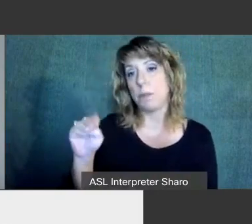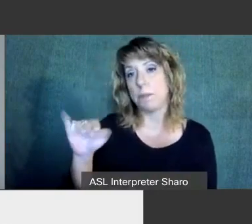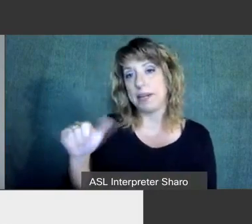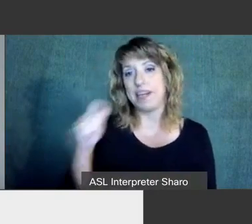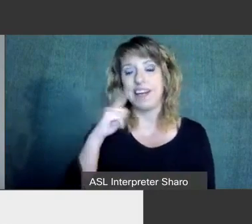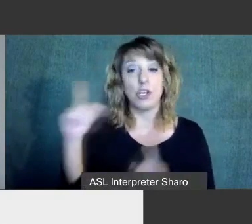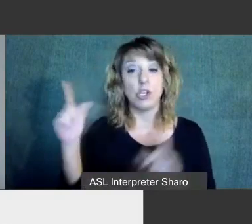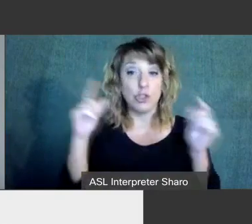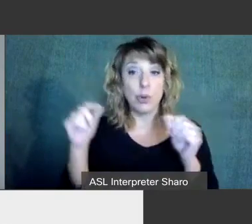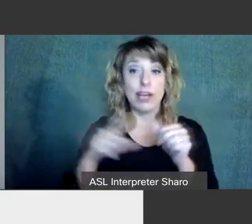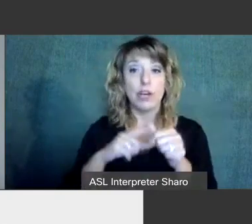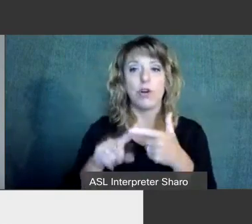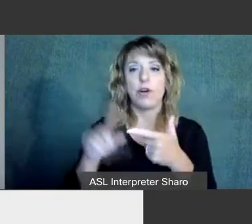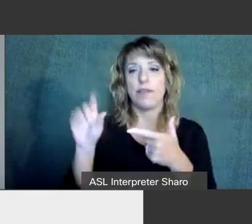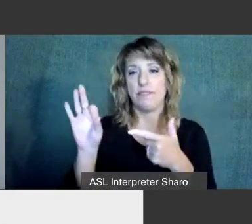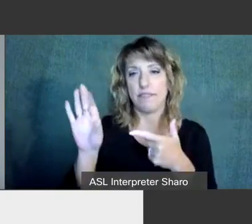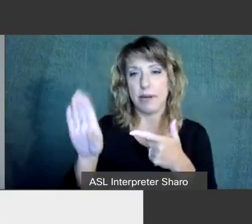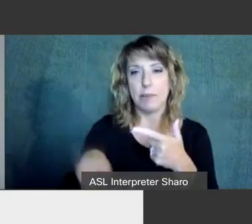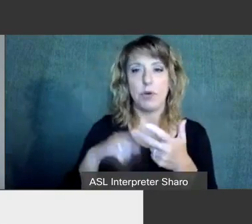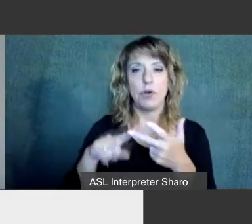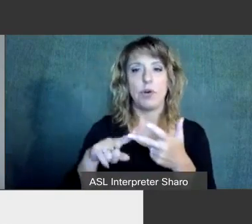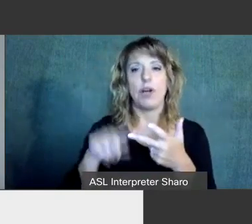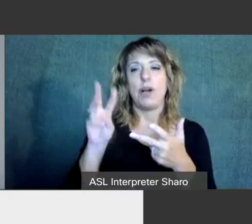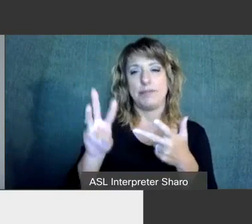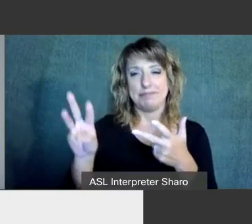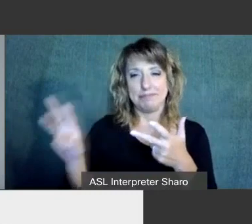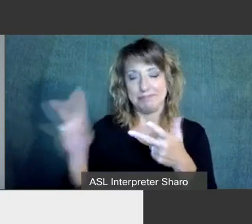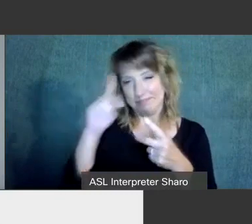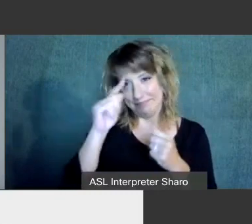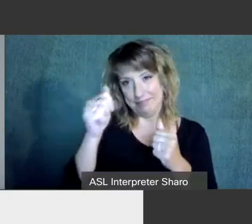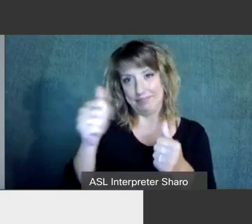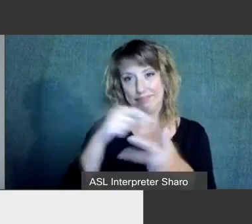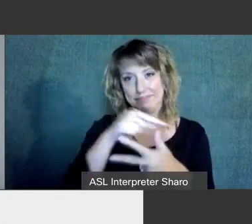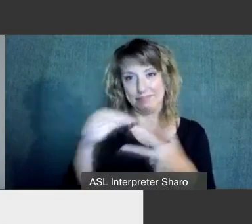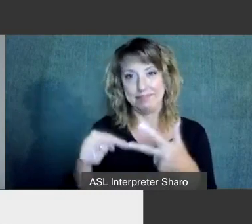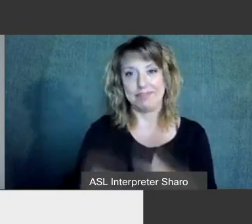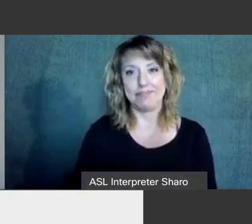page, our our webpage. So feel free to do that.